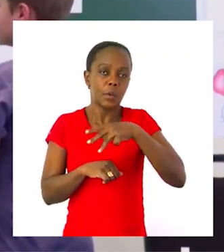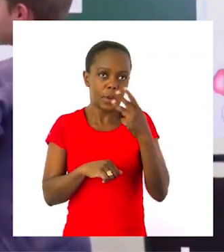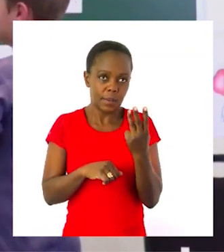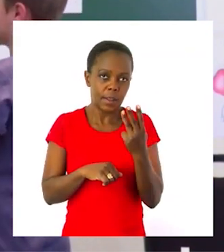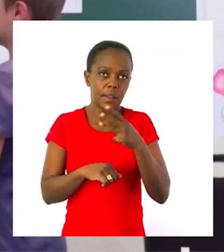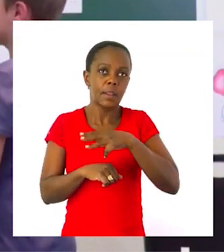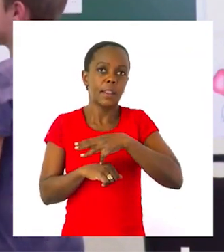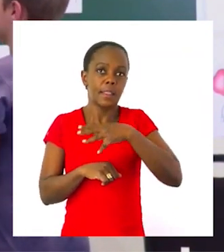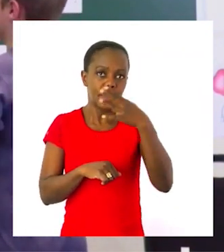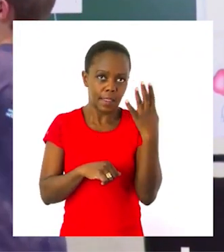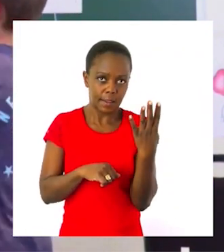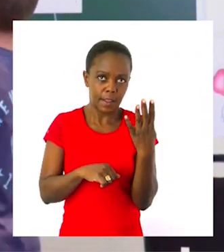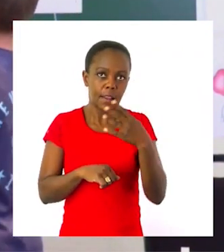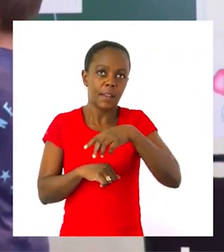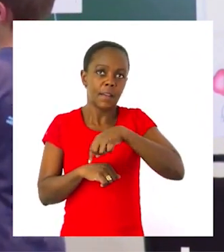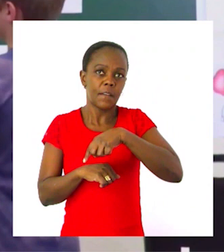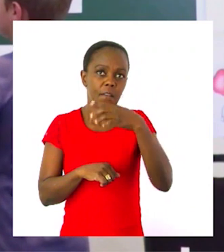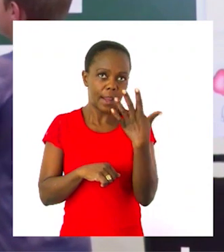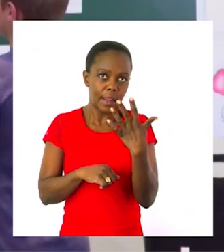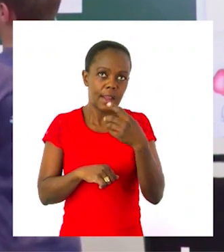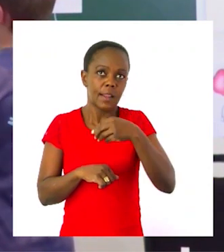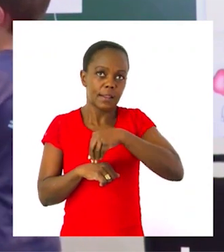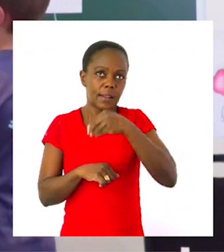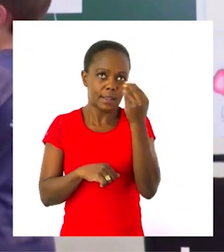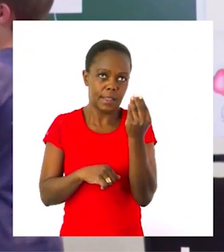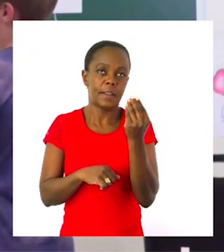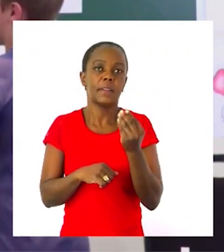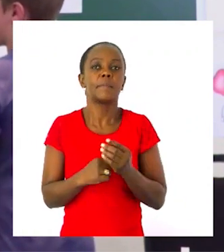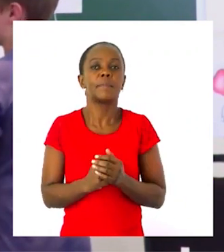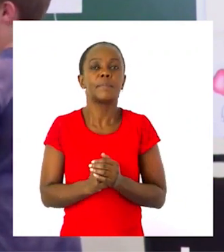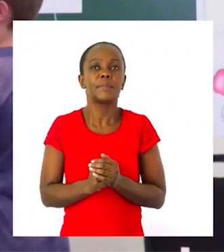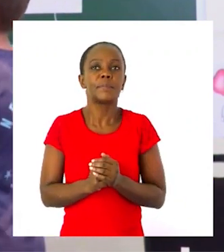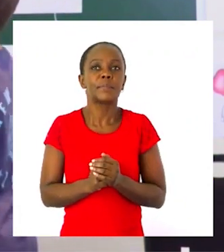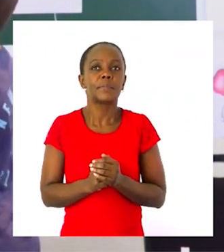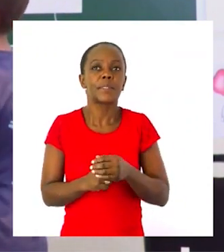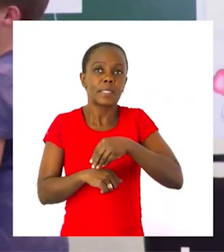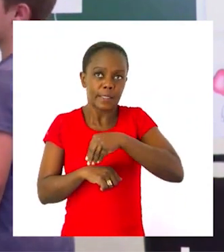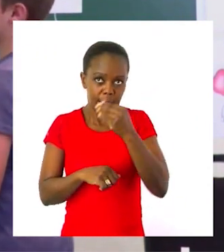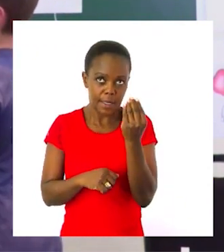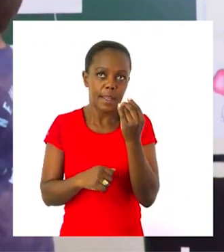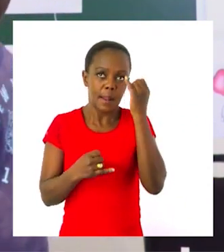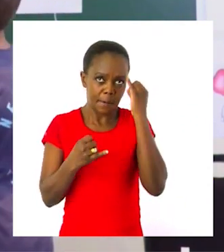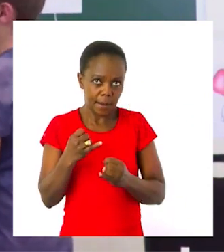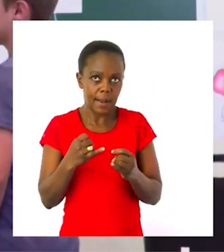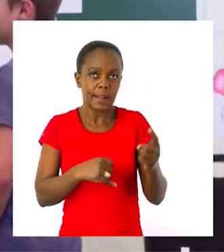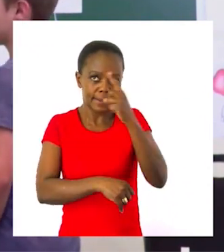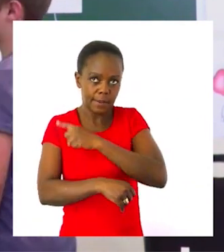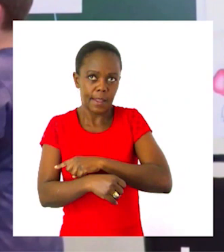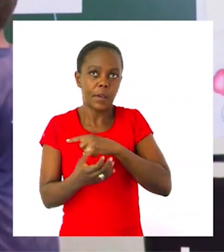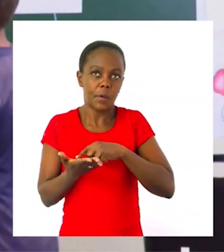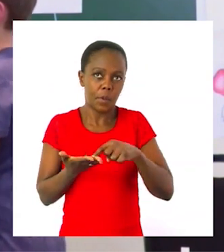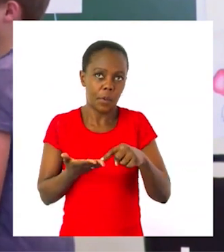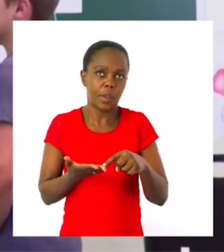Wednesday, Thursday, Friday, Saturday. Saturday is the last day of the week.